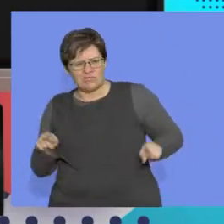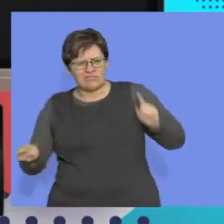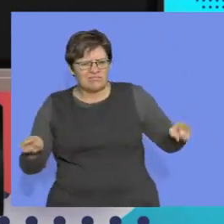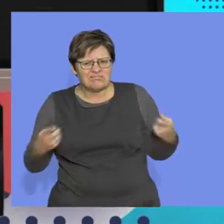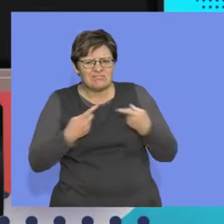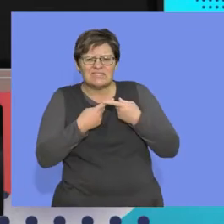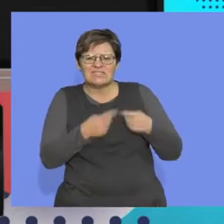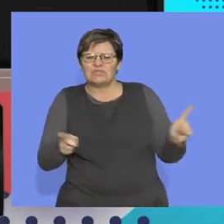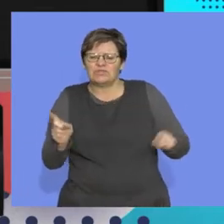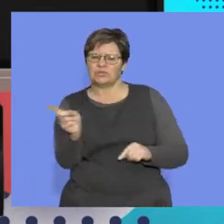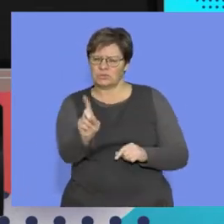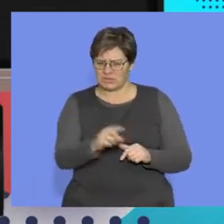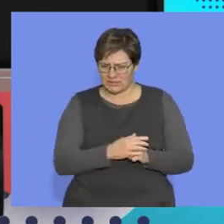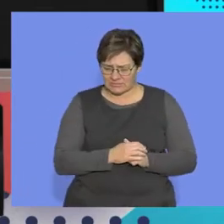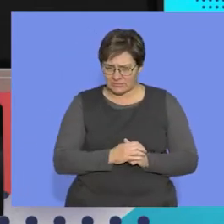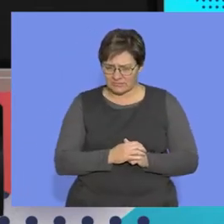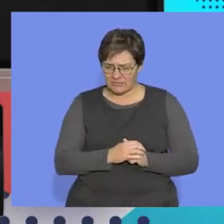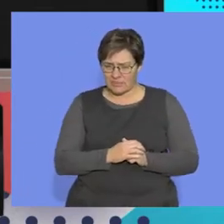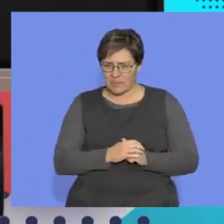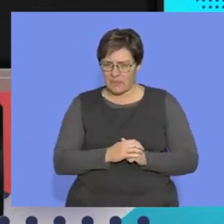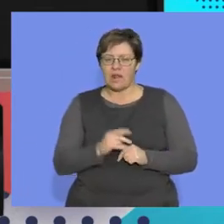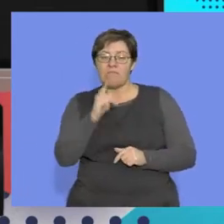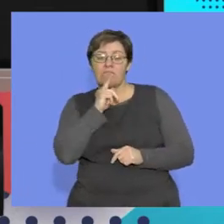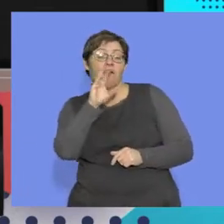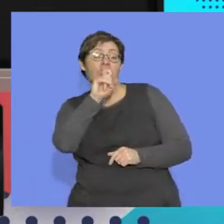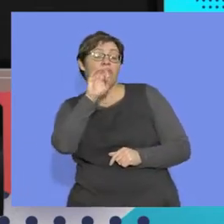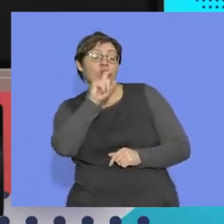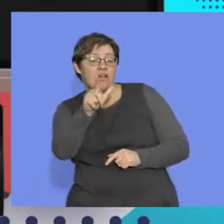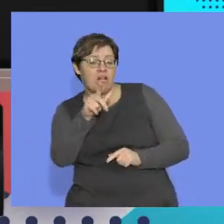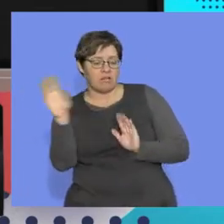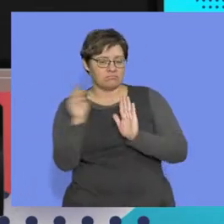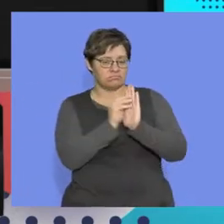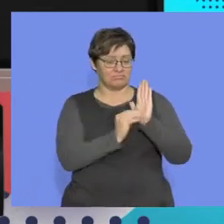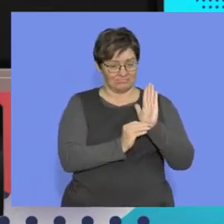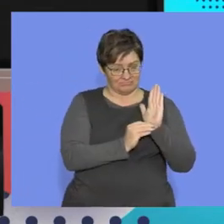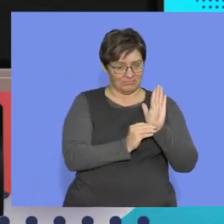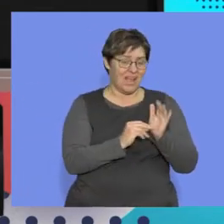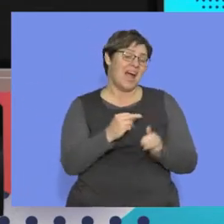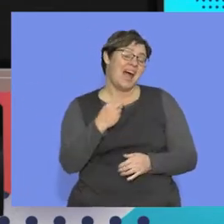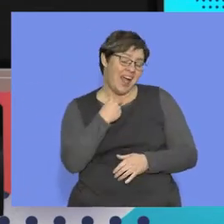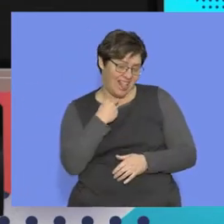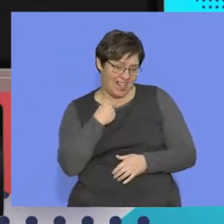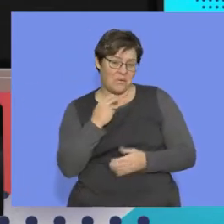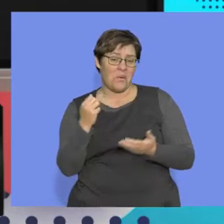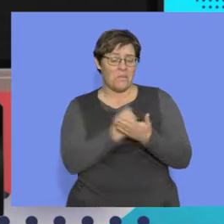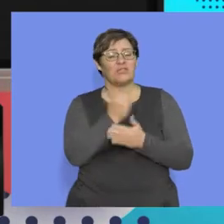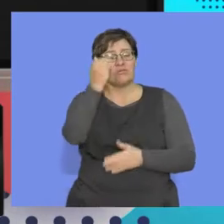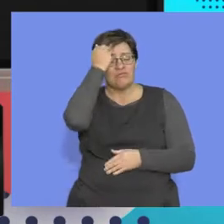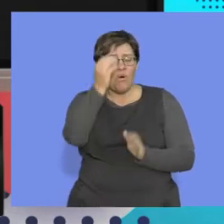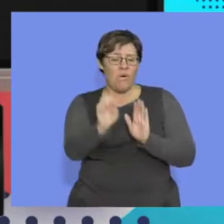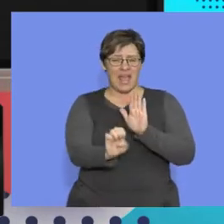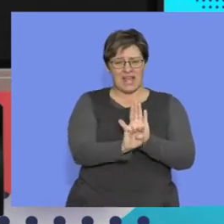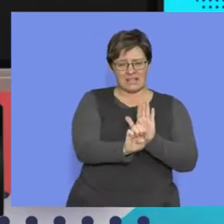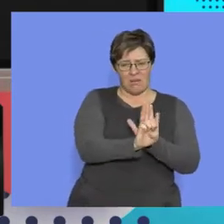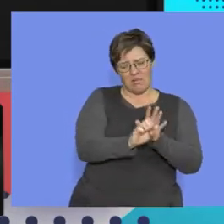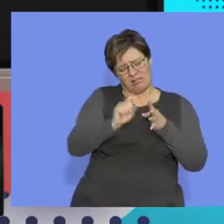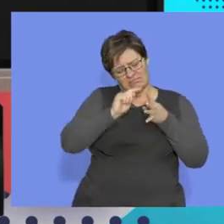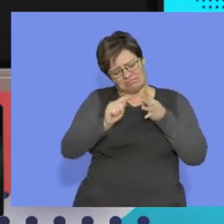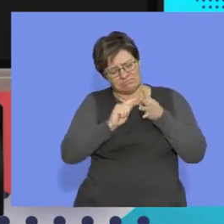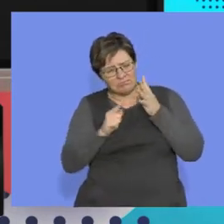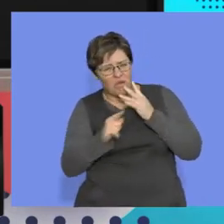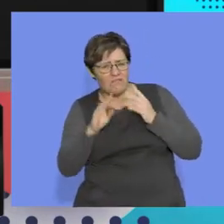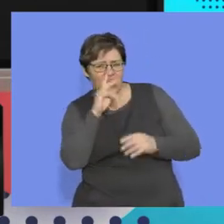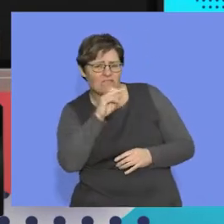We're also going to look at the fossil record. Unfortunately, you need to know, right, examples of the different